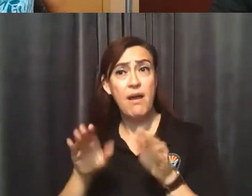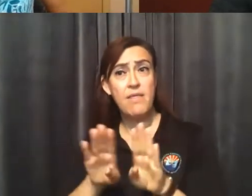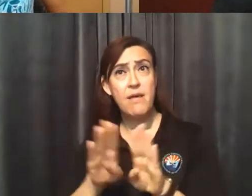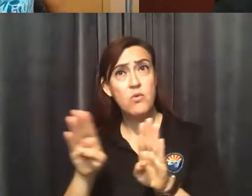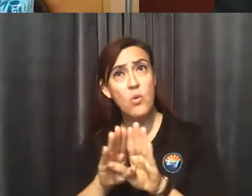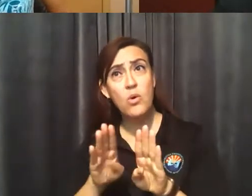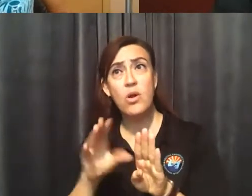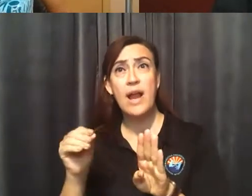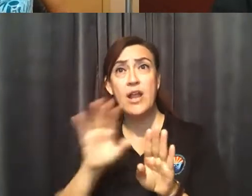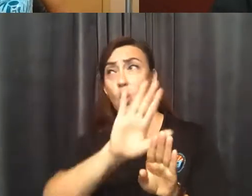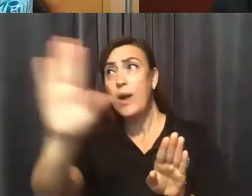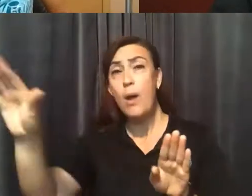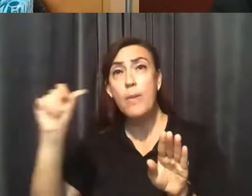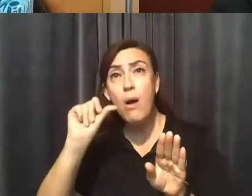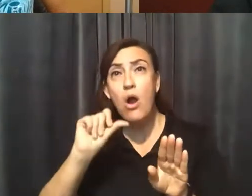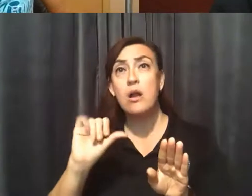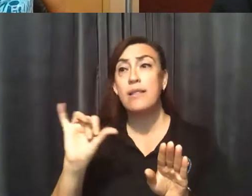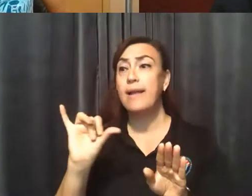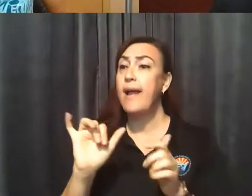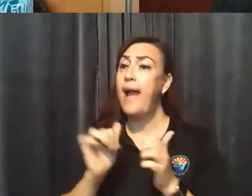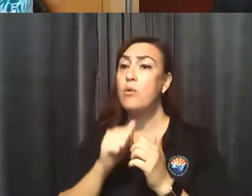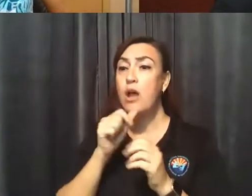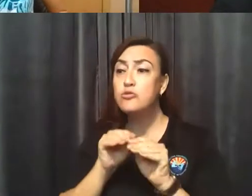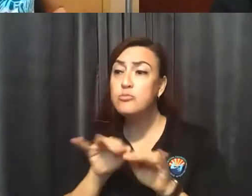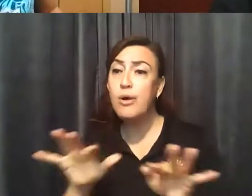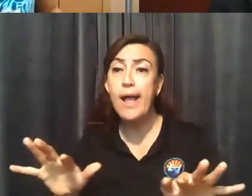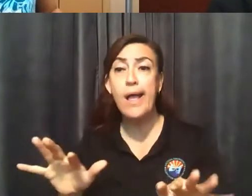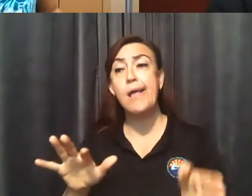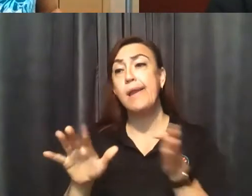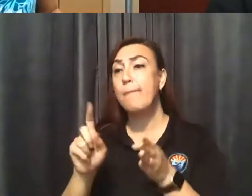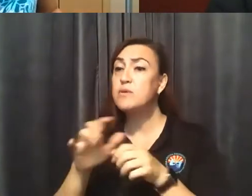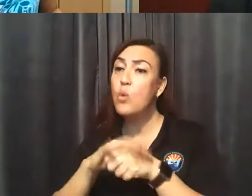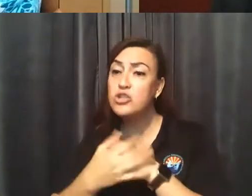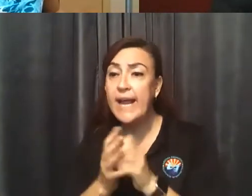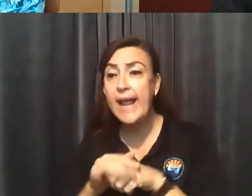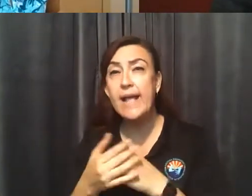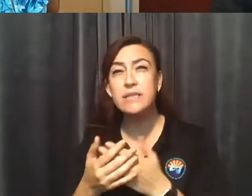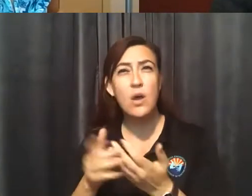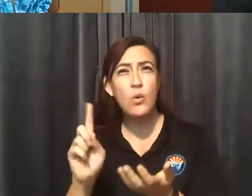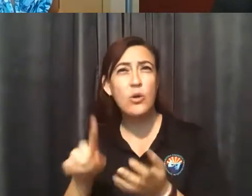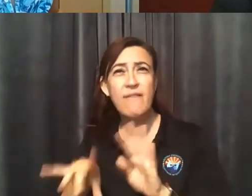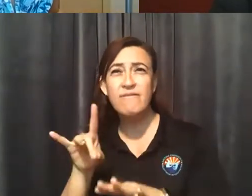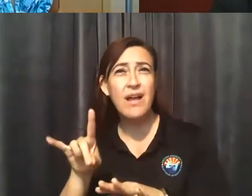how to not spread, hand washing, etc. And where can you find them to be able to post?